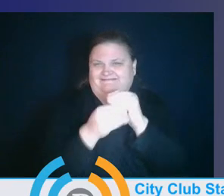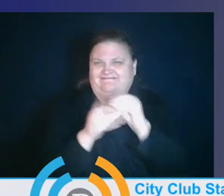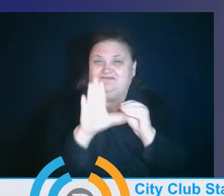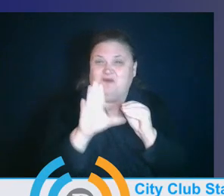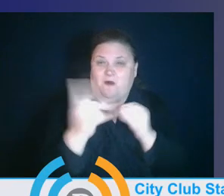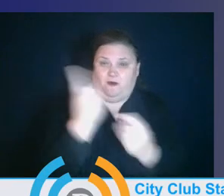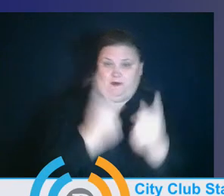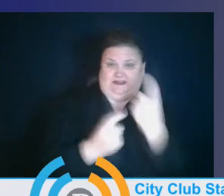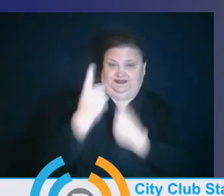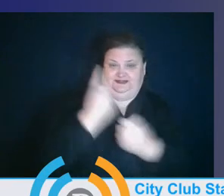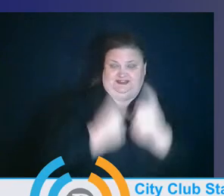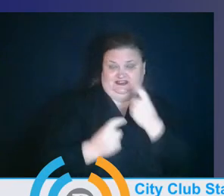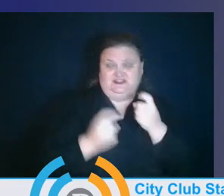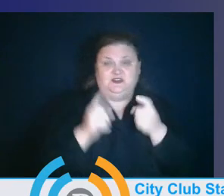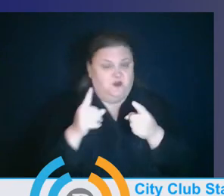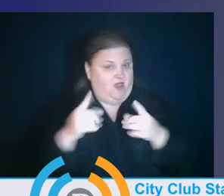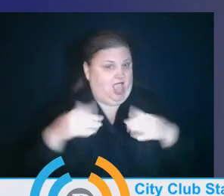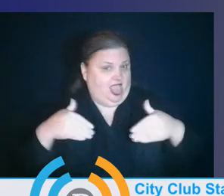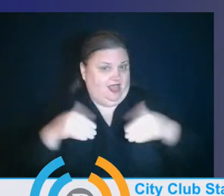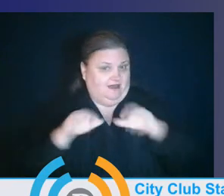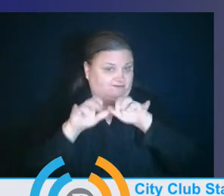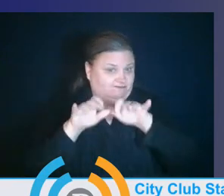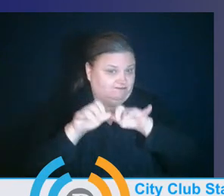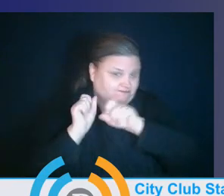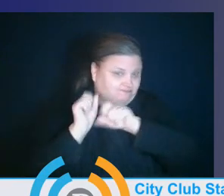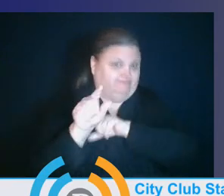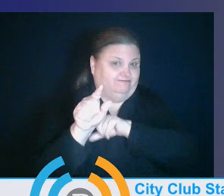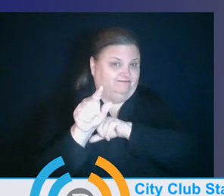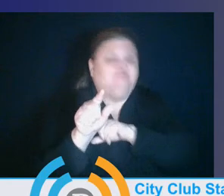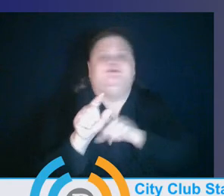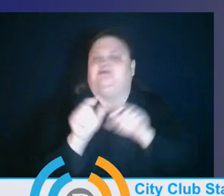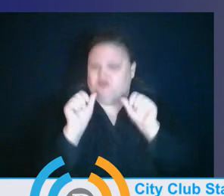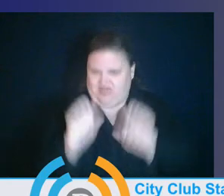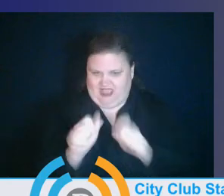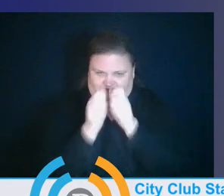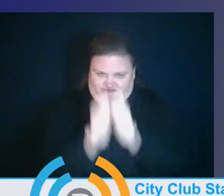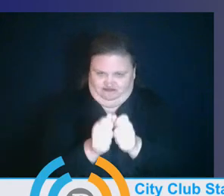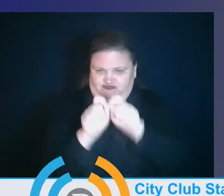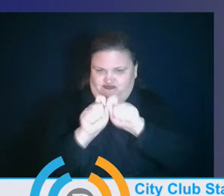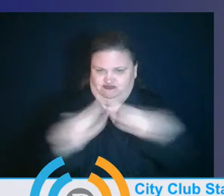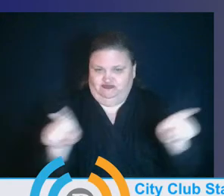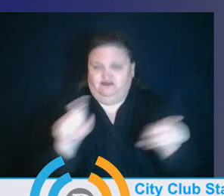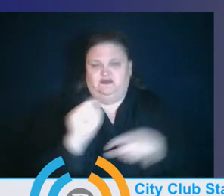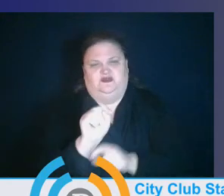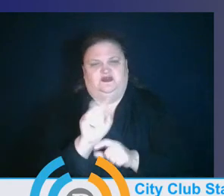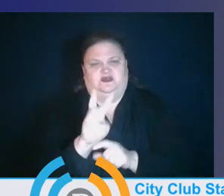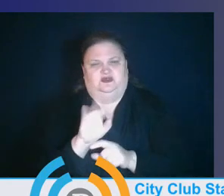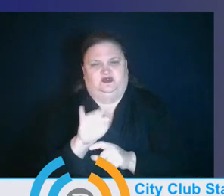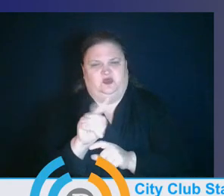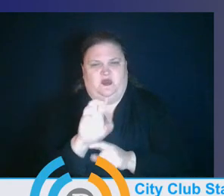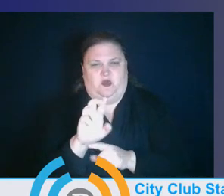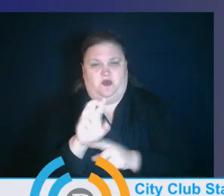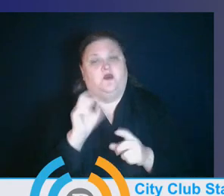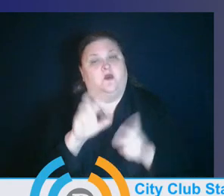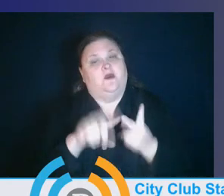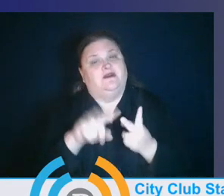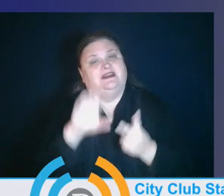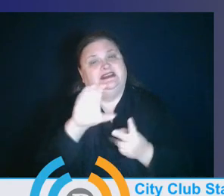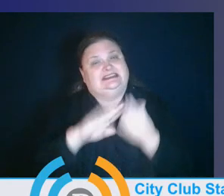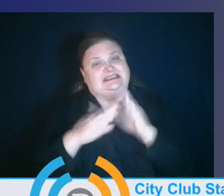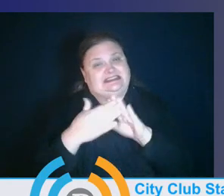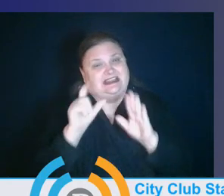question in yet, it is not too late. Go to Twitter or to the City Club's Facebook page and use the hashtag